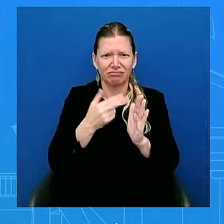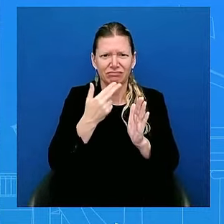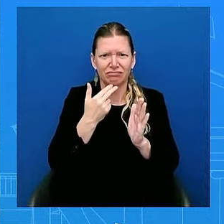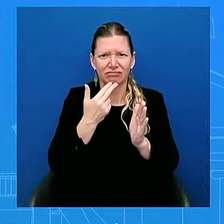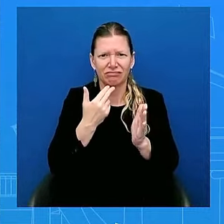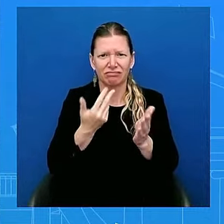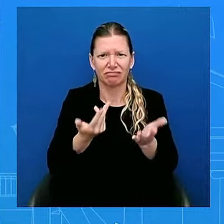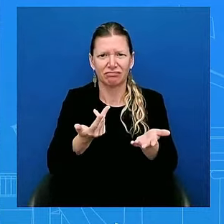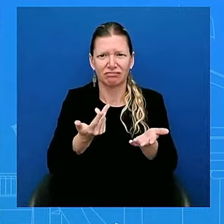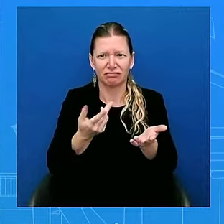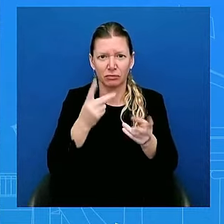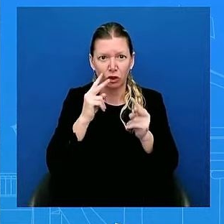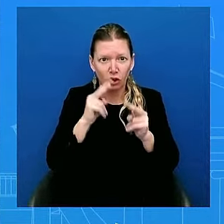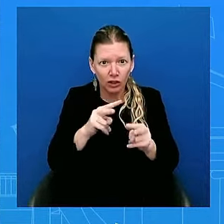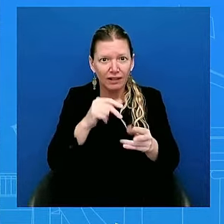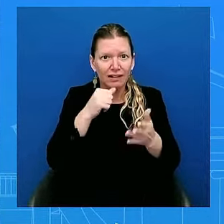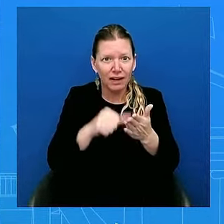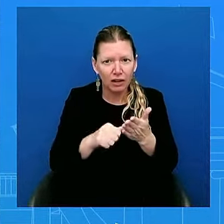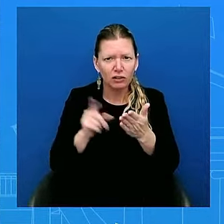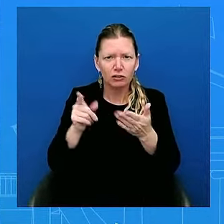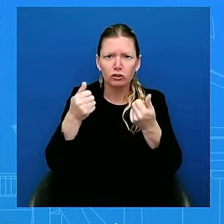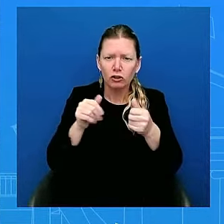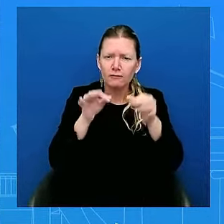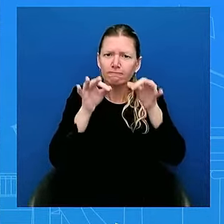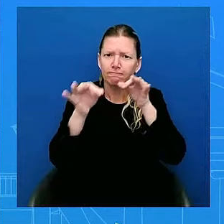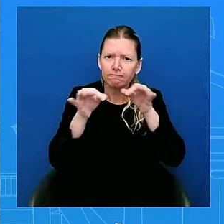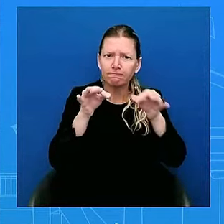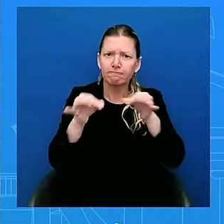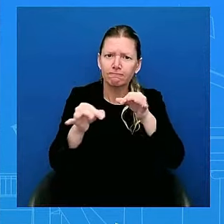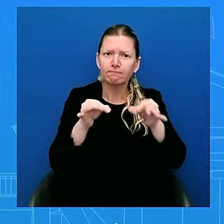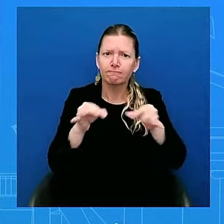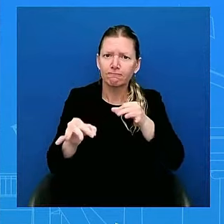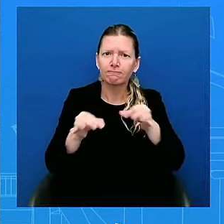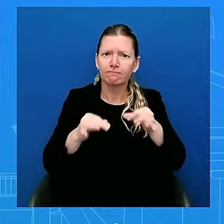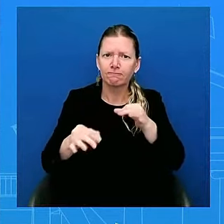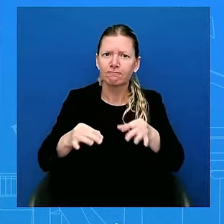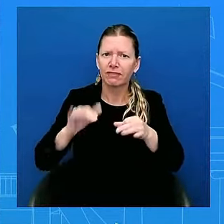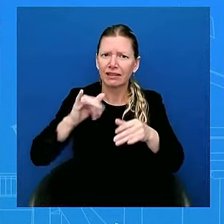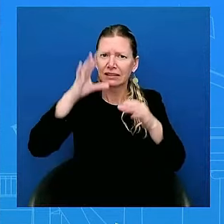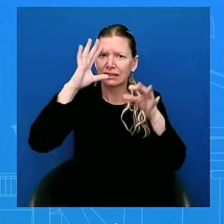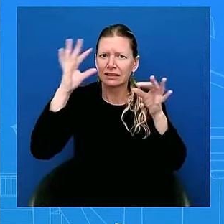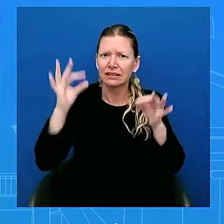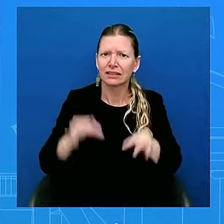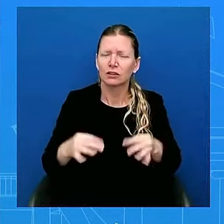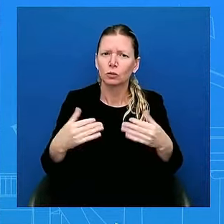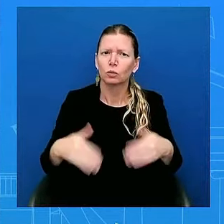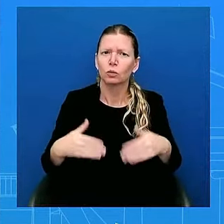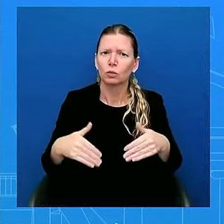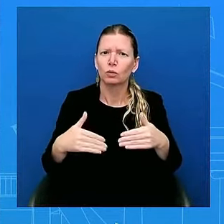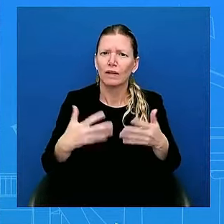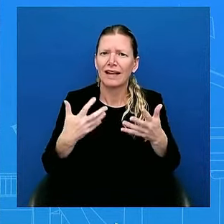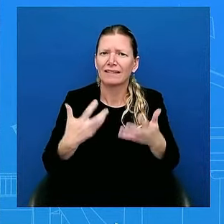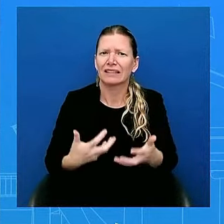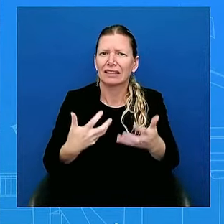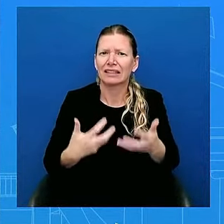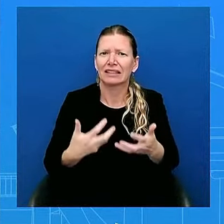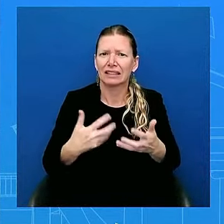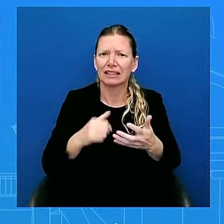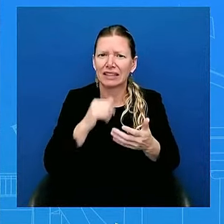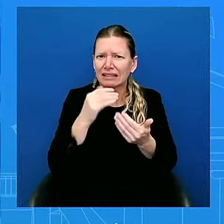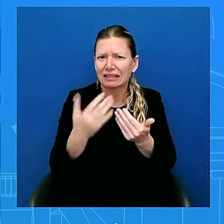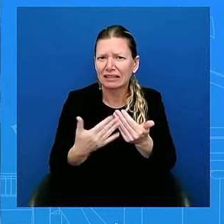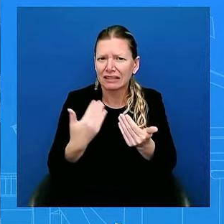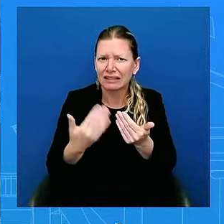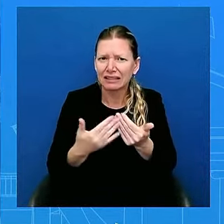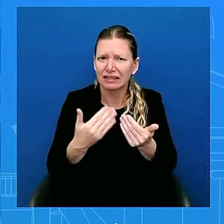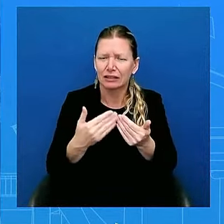the decision, a very weighty decision. And he wanted to say that directly to the American people. Fair enough. It's right